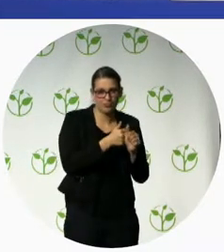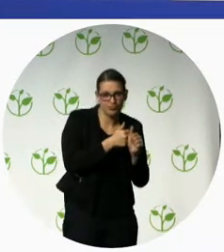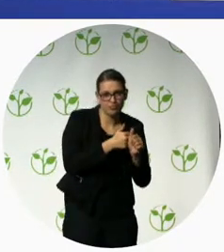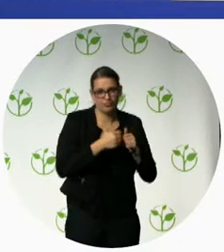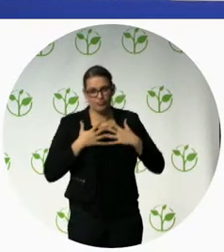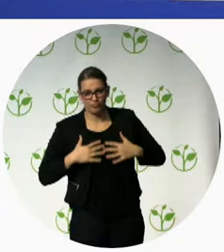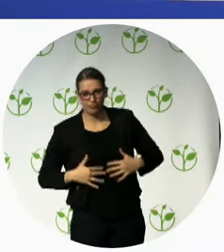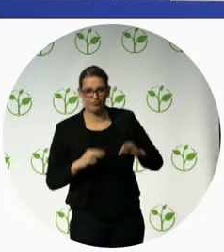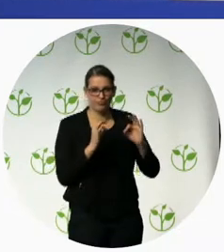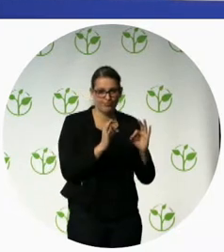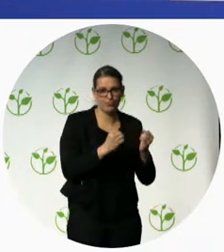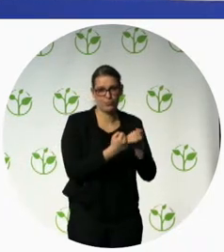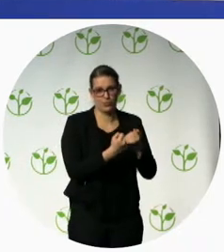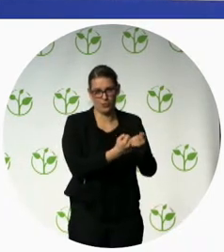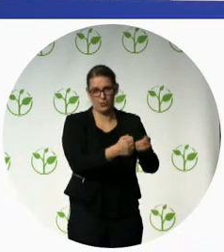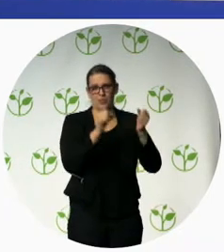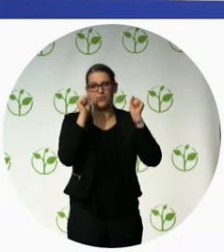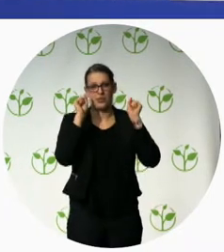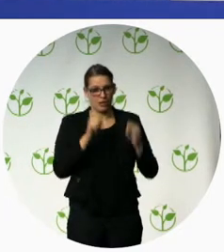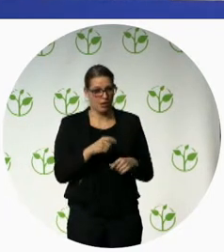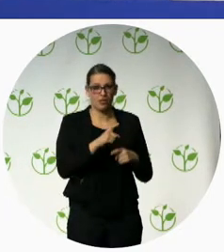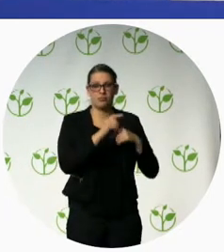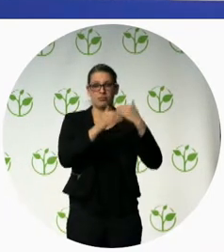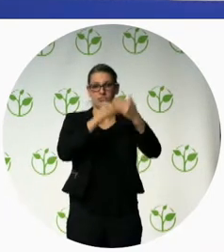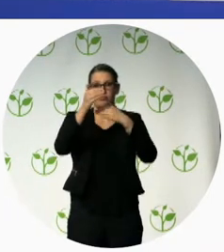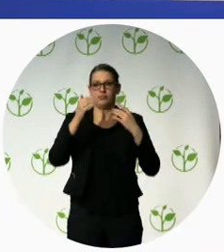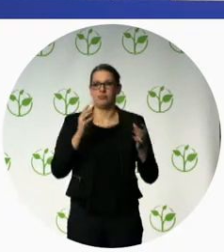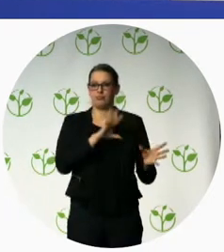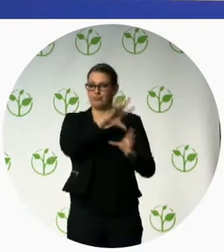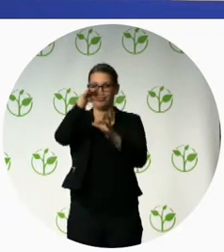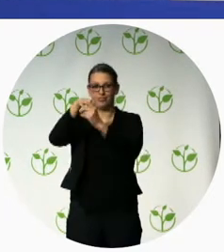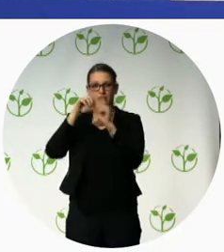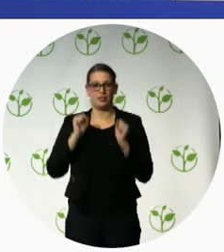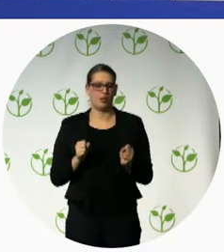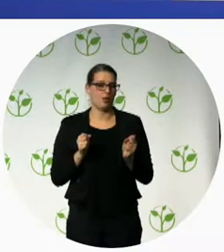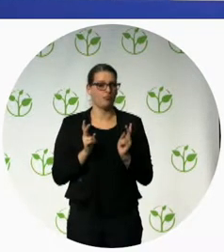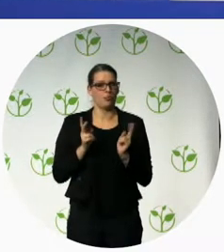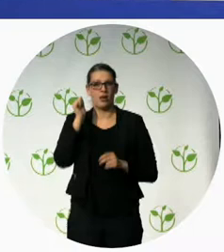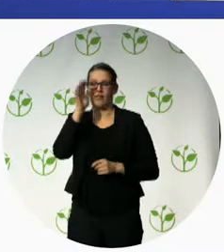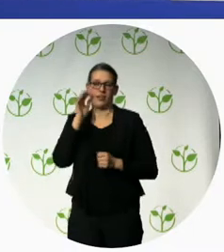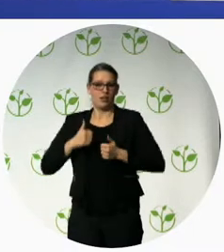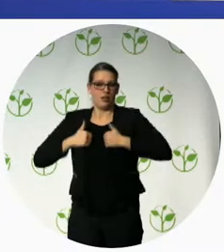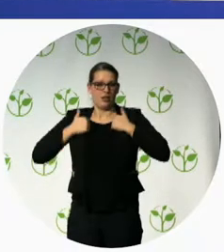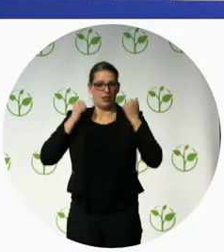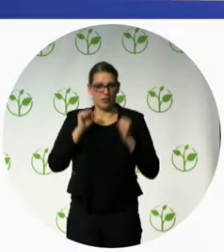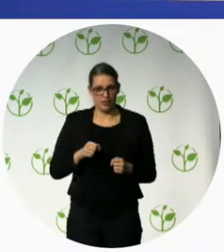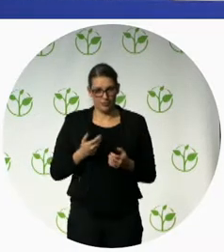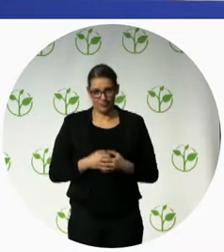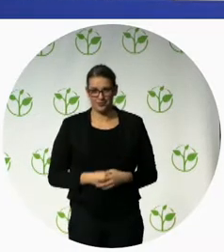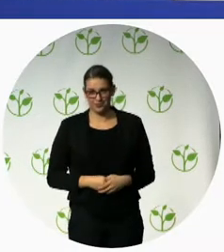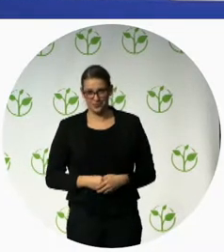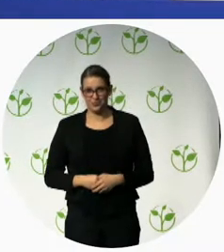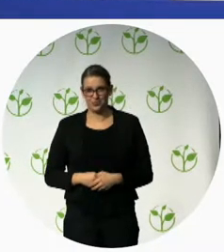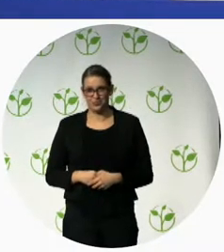enjoying a normal life towards enjoying social economic rights it is not only a health issue as the theme of this panel